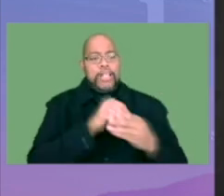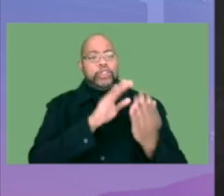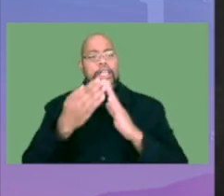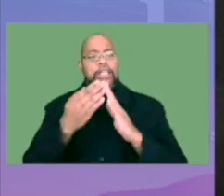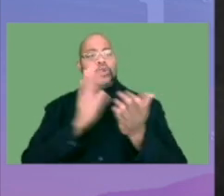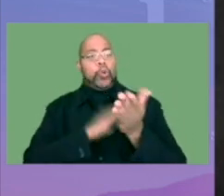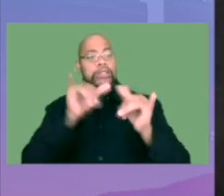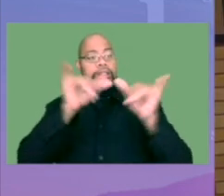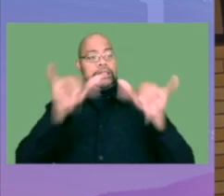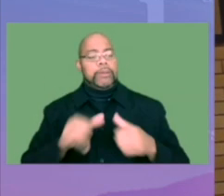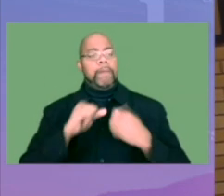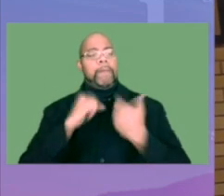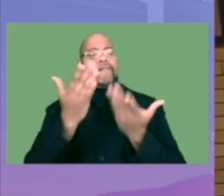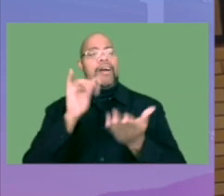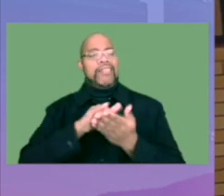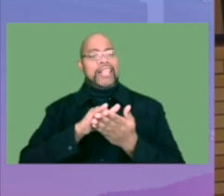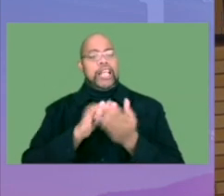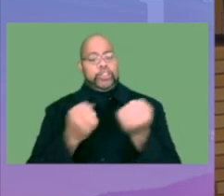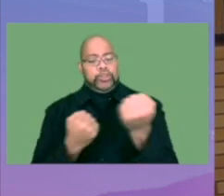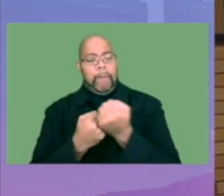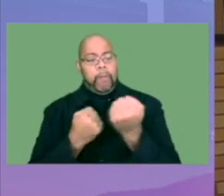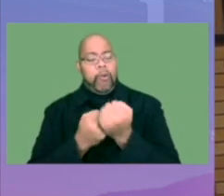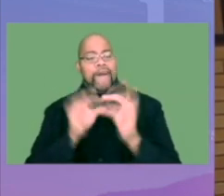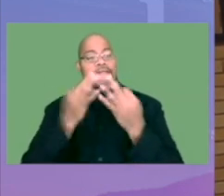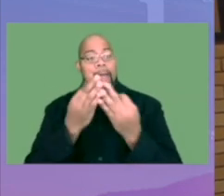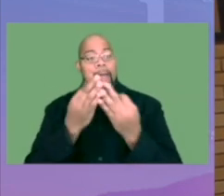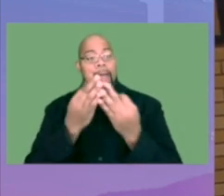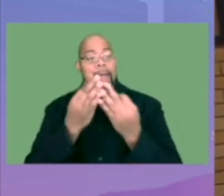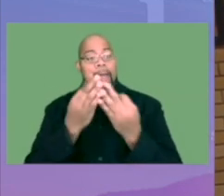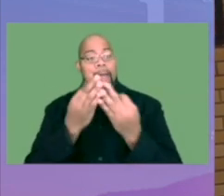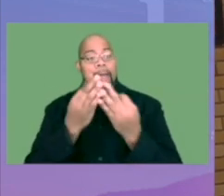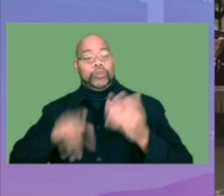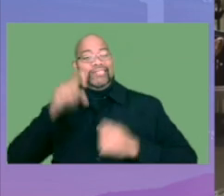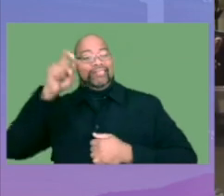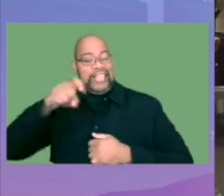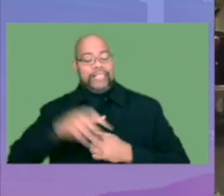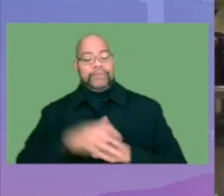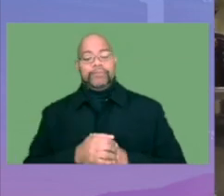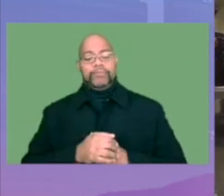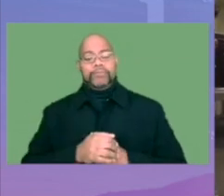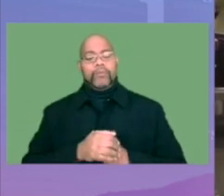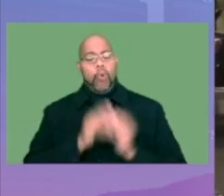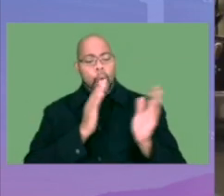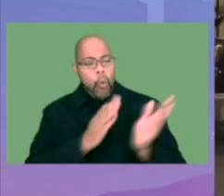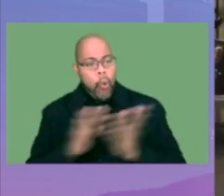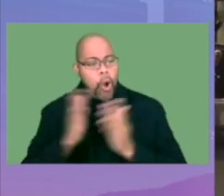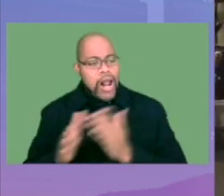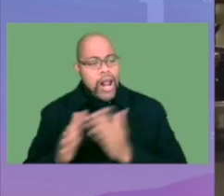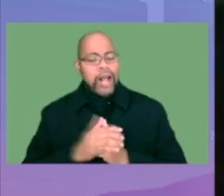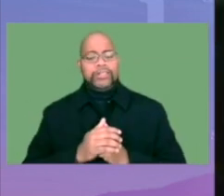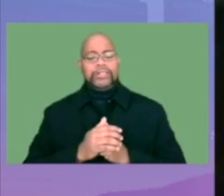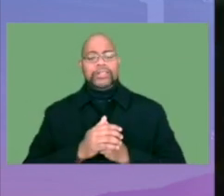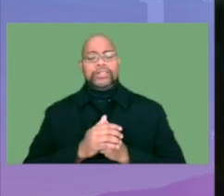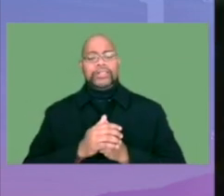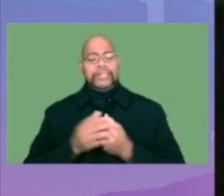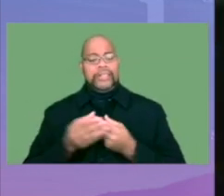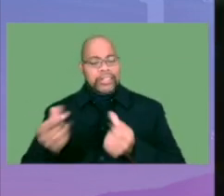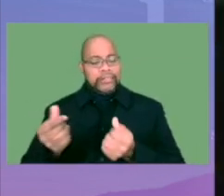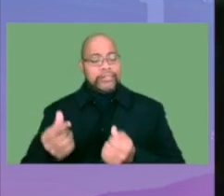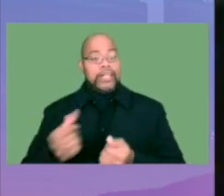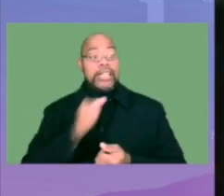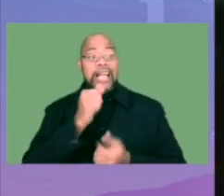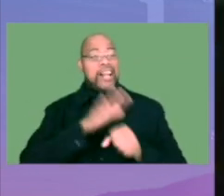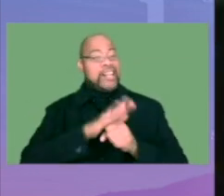system to provide the kind of support families and students need in an organized, effective manner. There are not enough